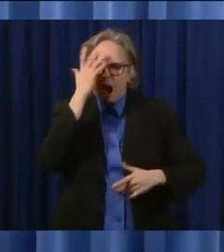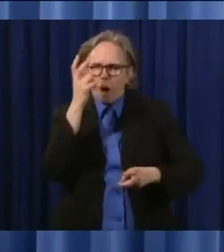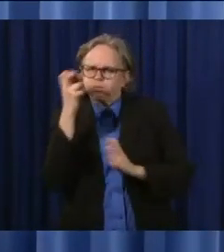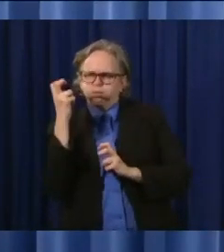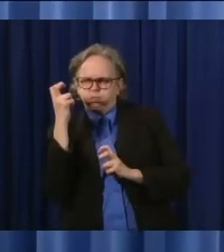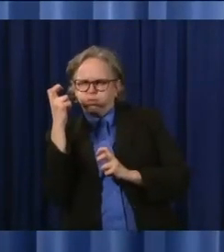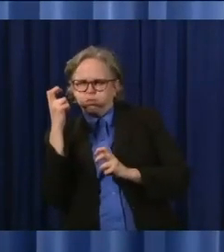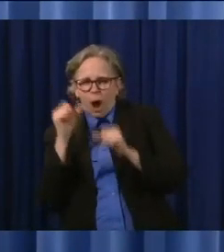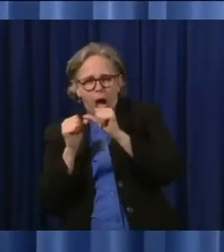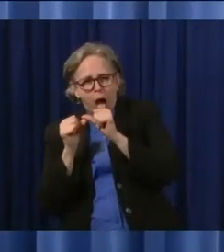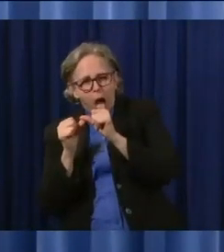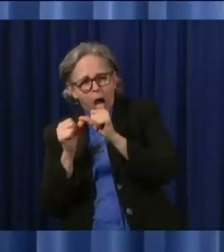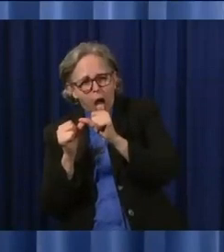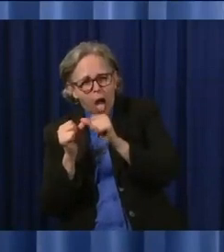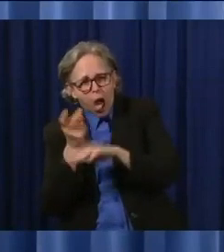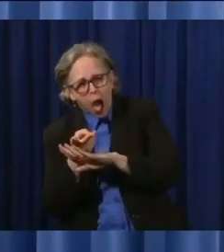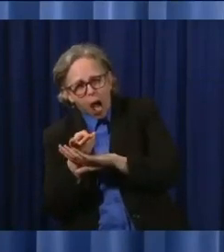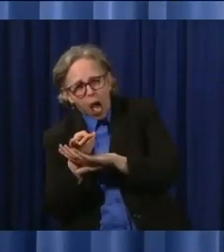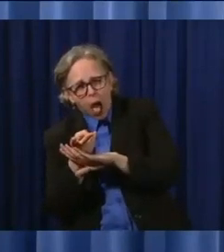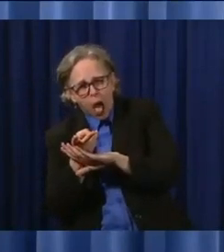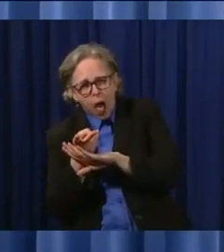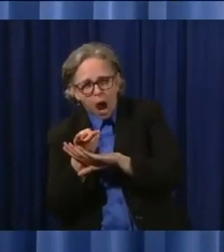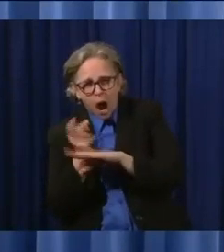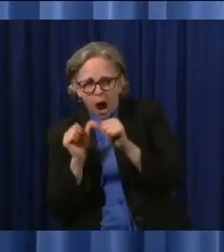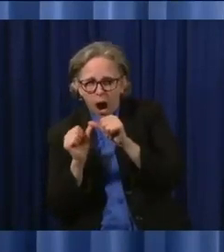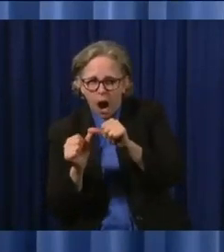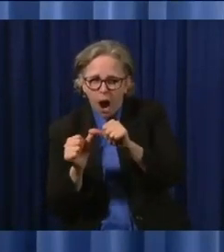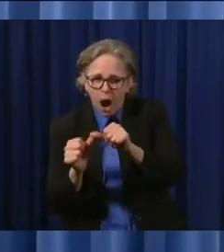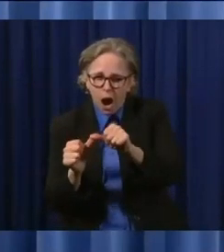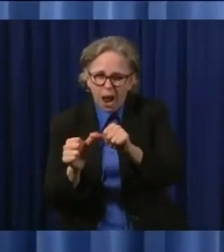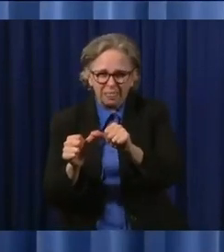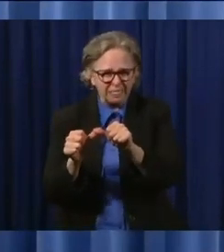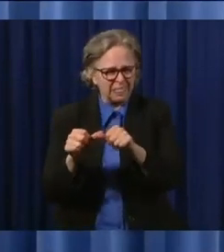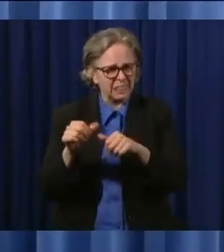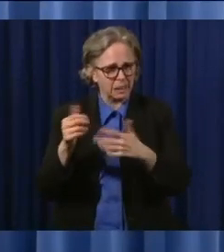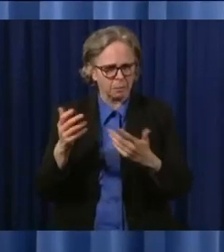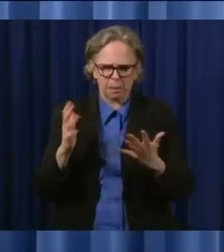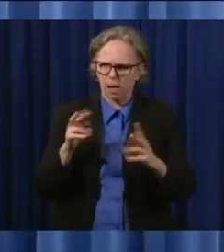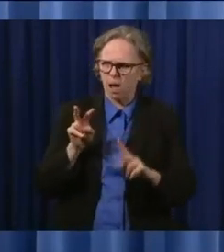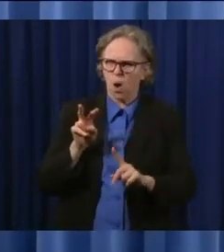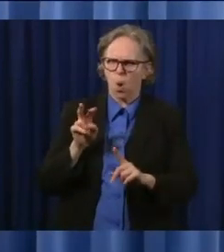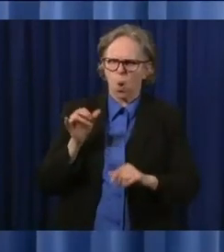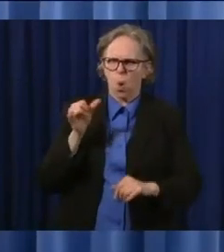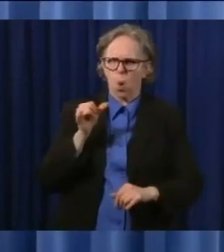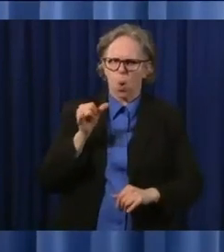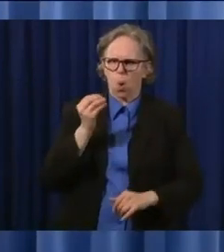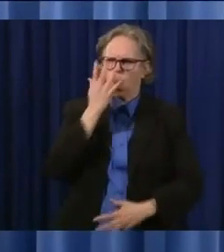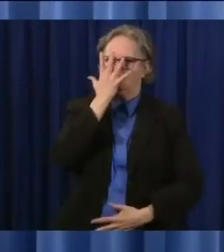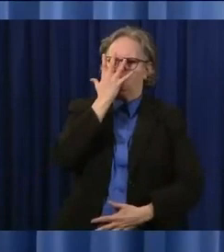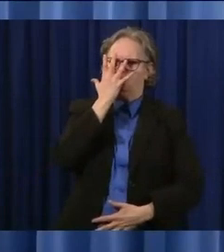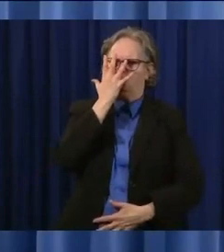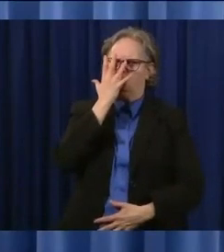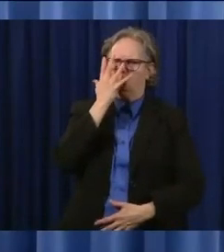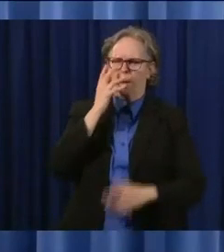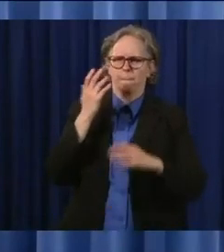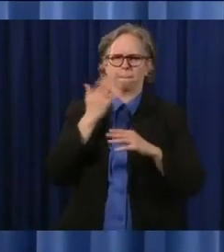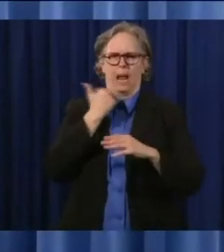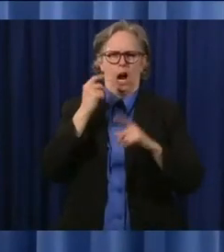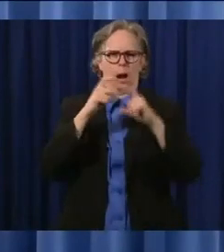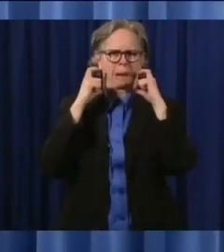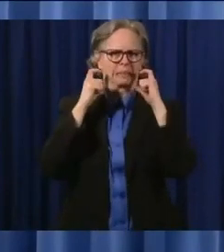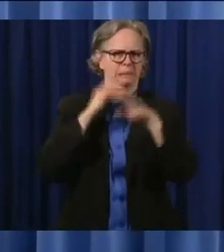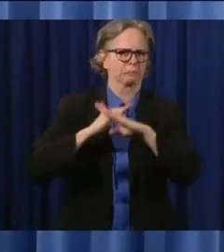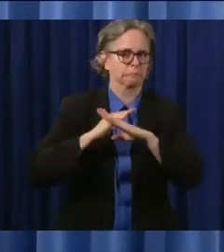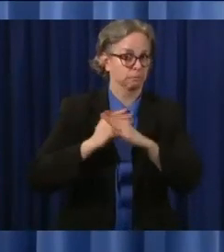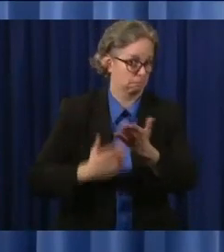sinks in, I think more and more people will wear a mask. Now, we have mandated it,